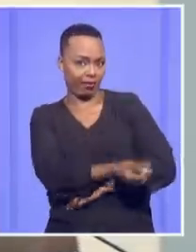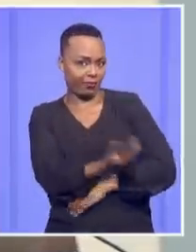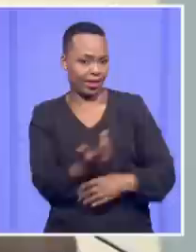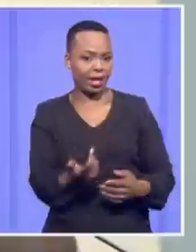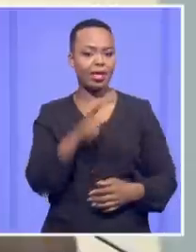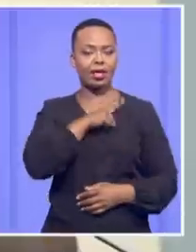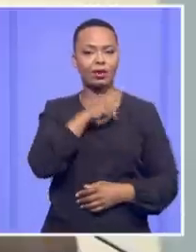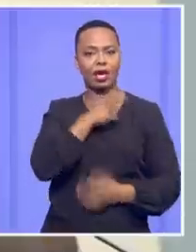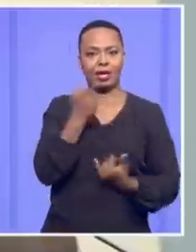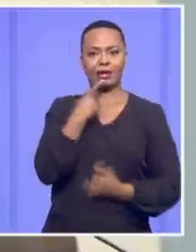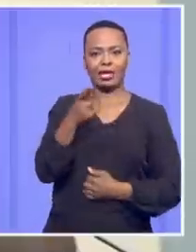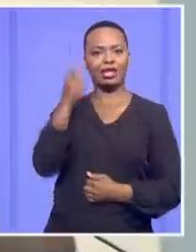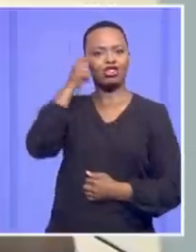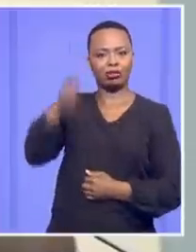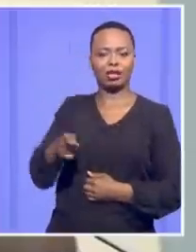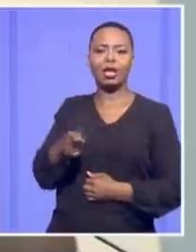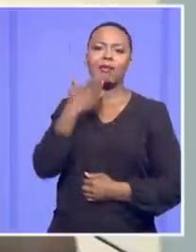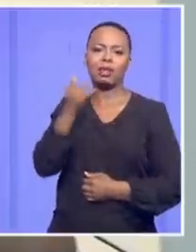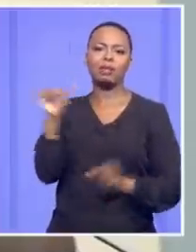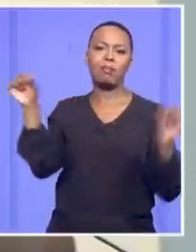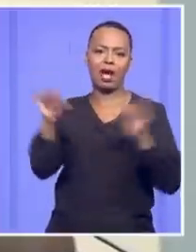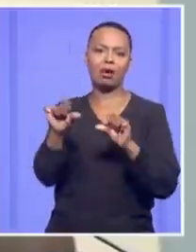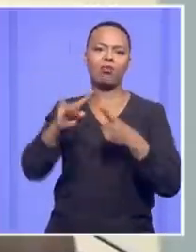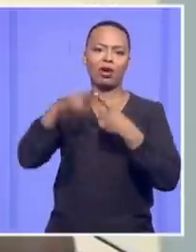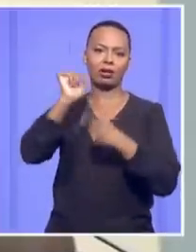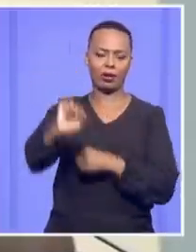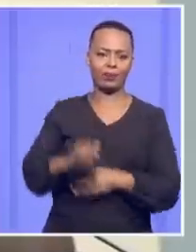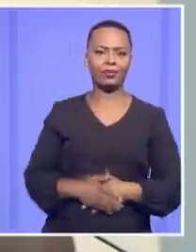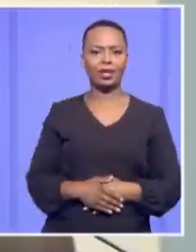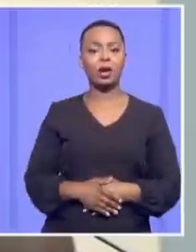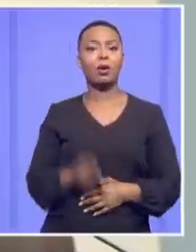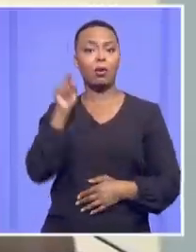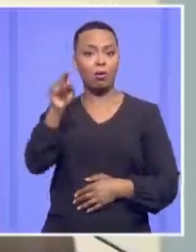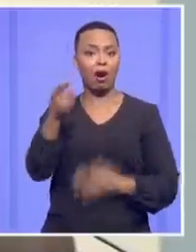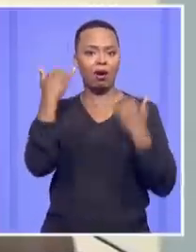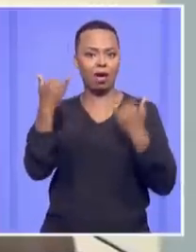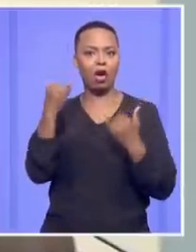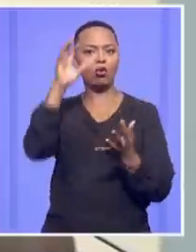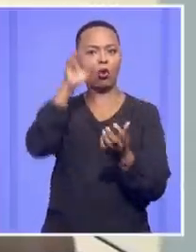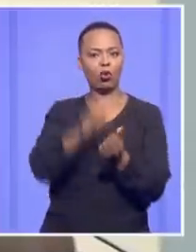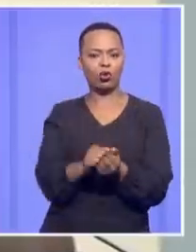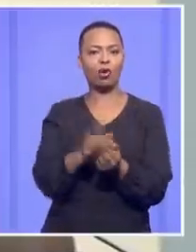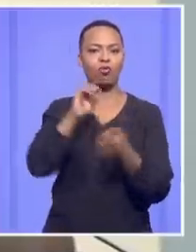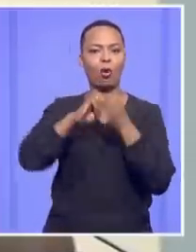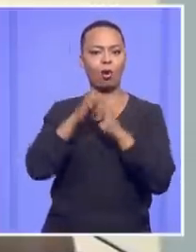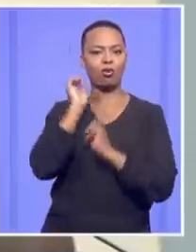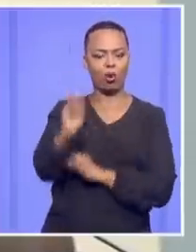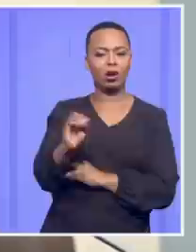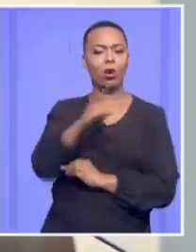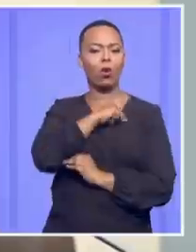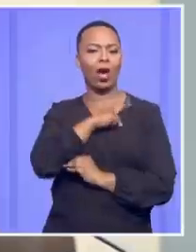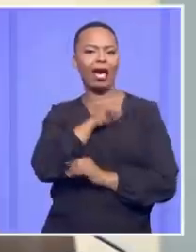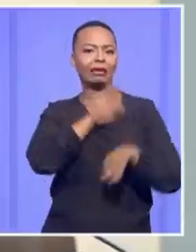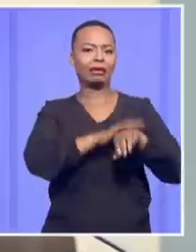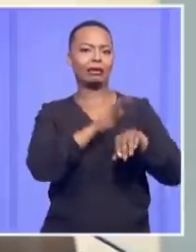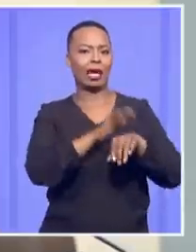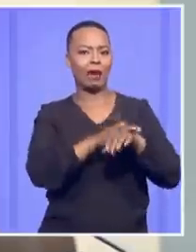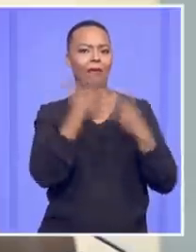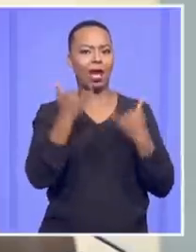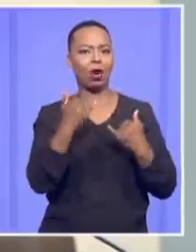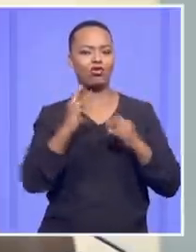Chiqui, go back to your point. The only way you could conclude that there's a problem is if you say the moment the President is being investigated,